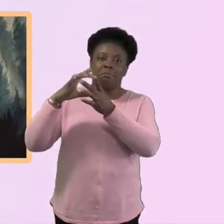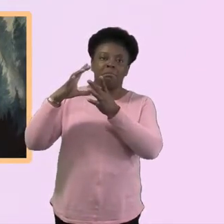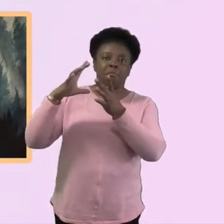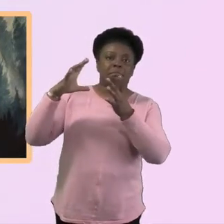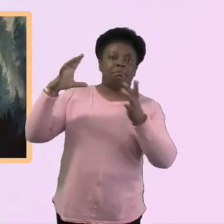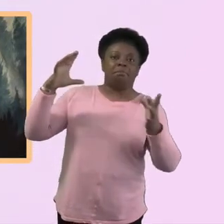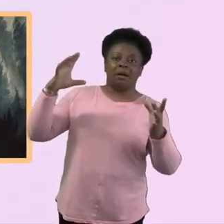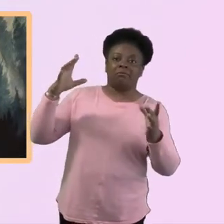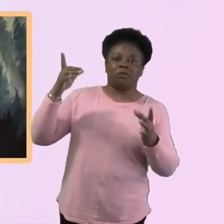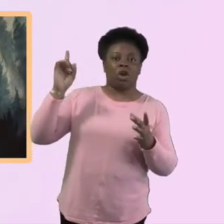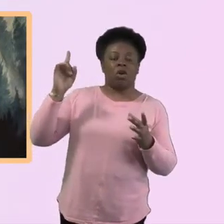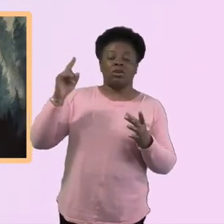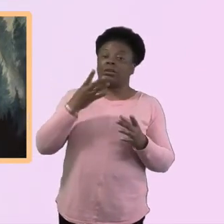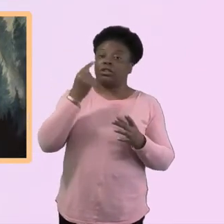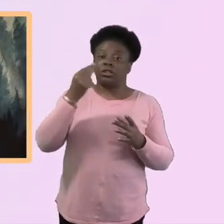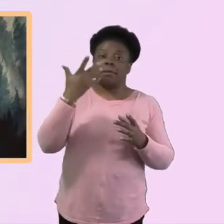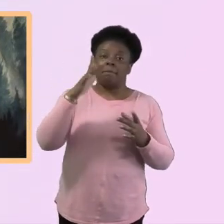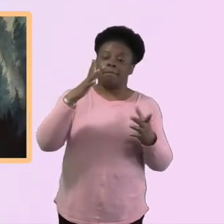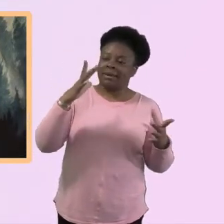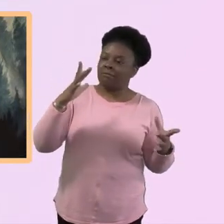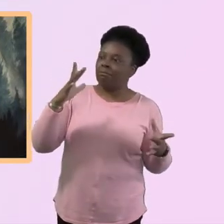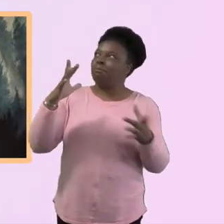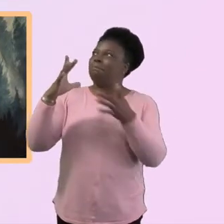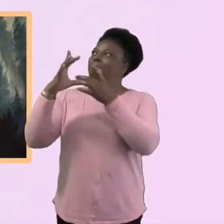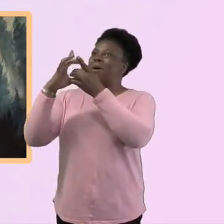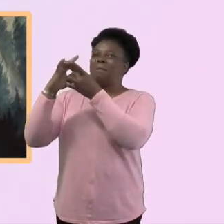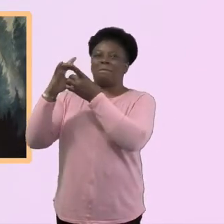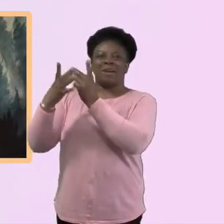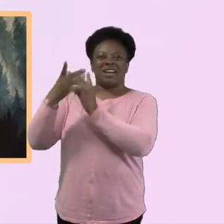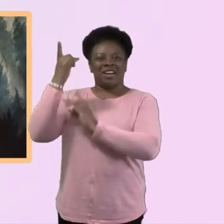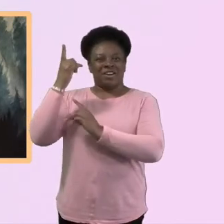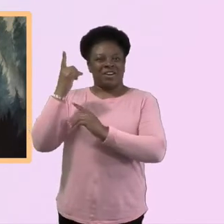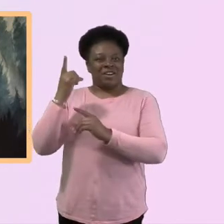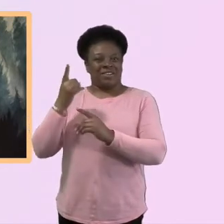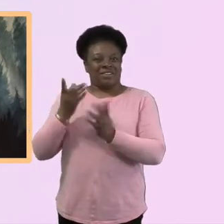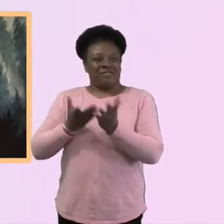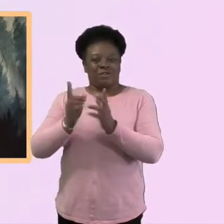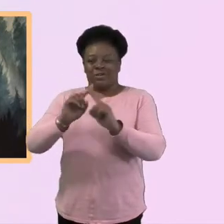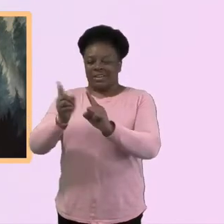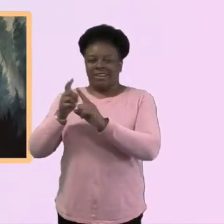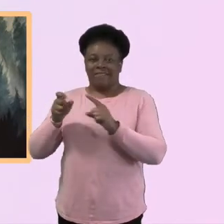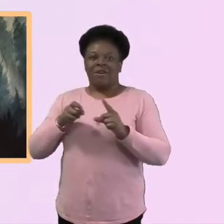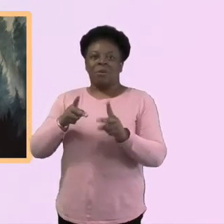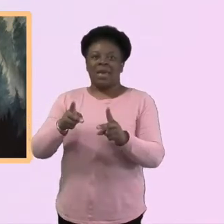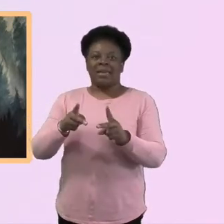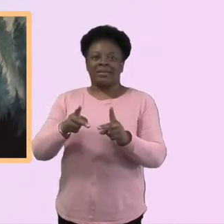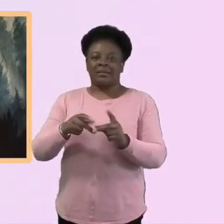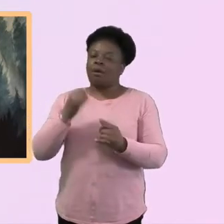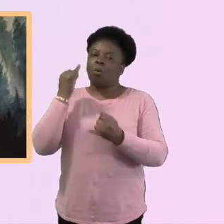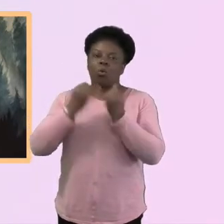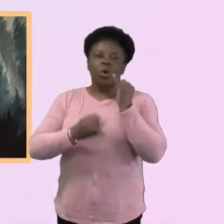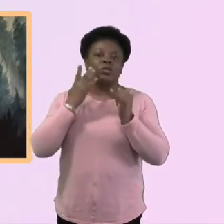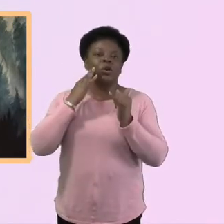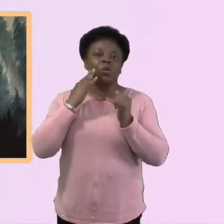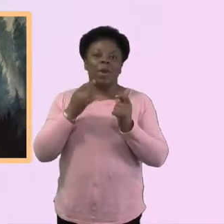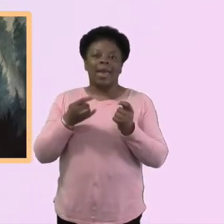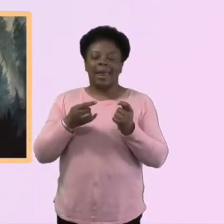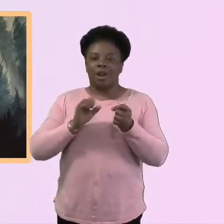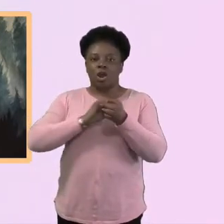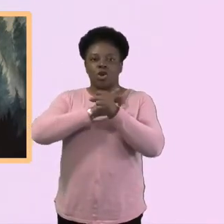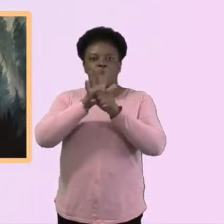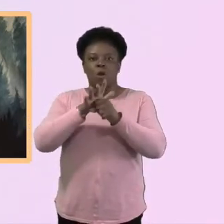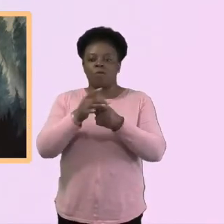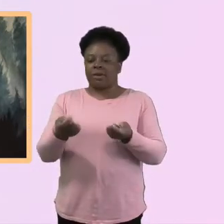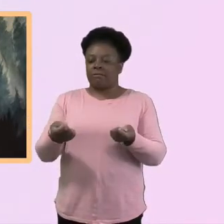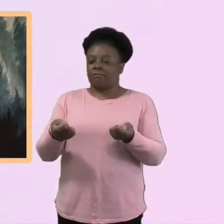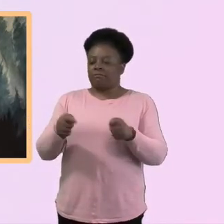sort of found God again through, through different means. Um, I think especially when COVID first hit, um, online church, we weren't used to it.